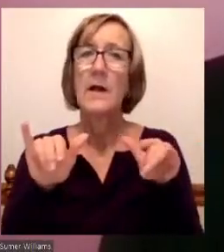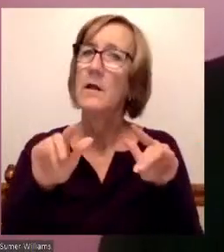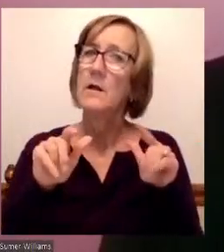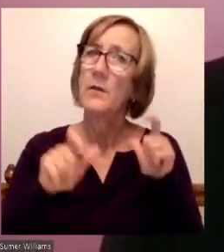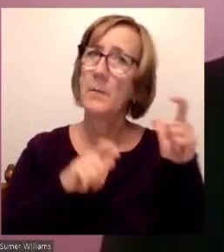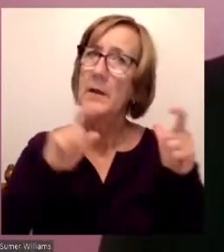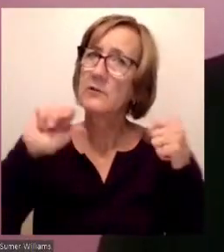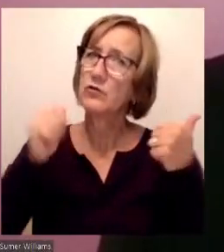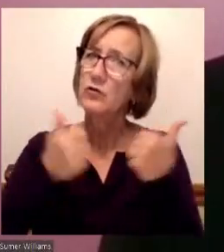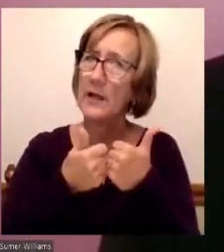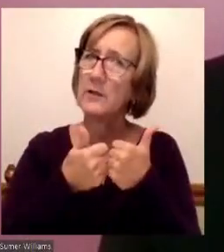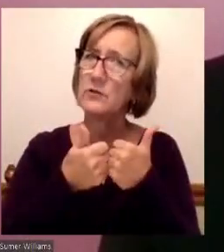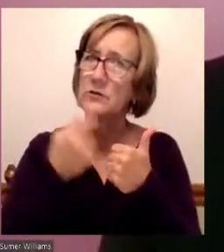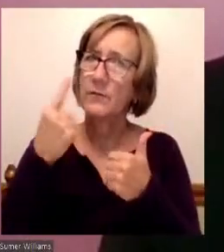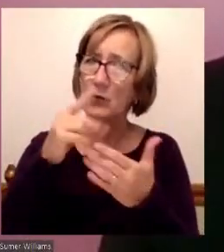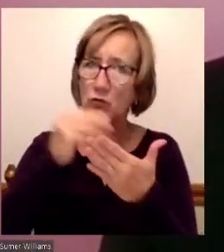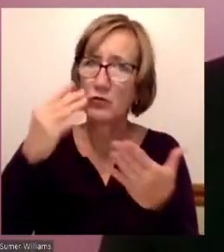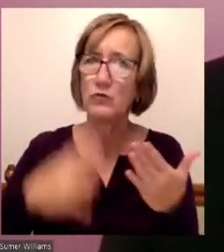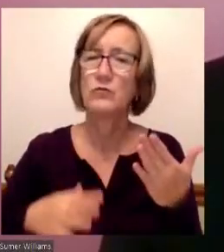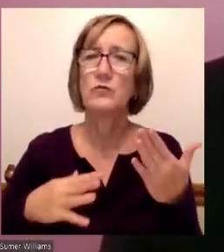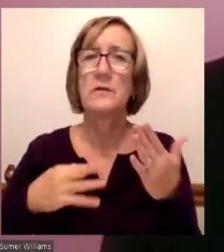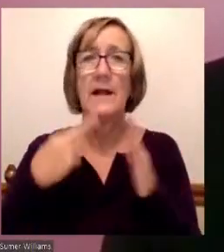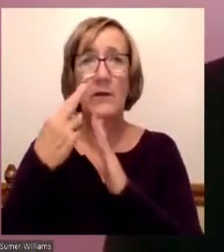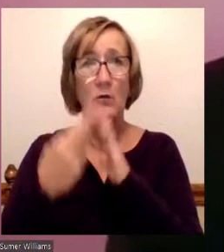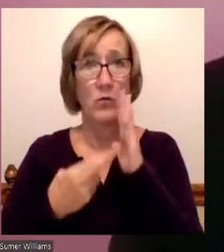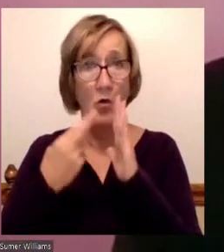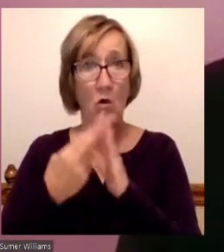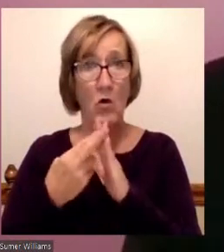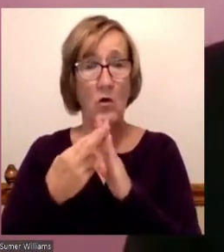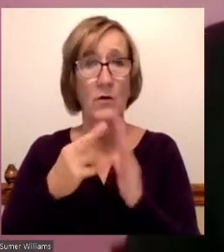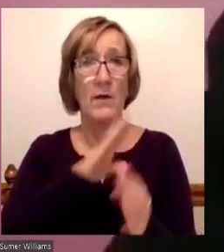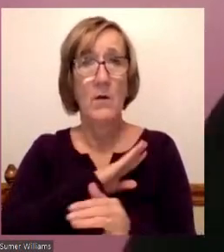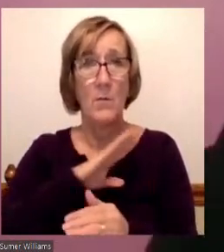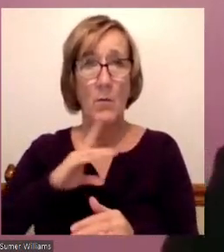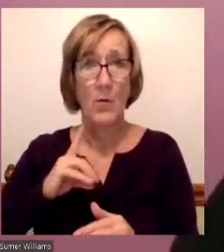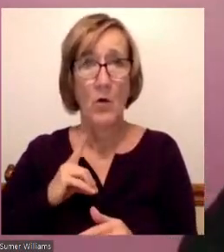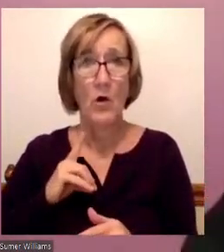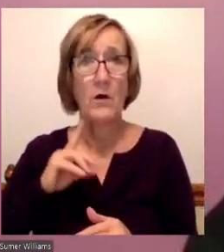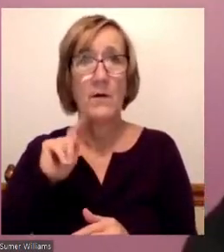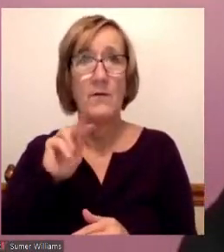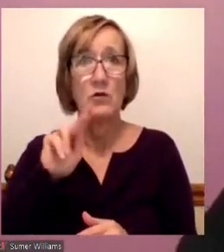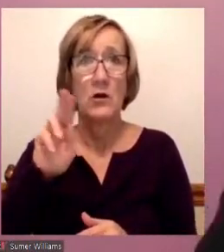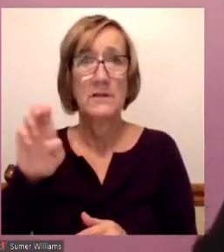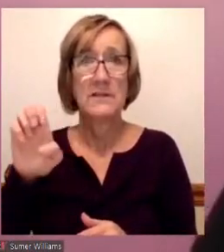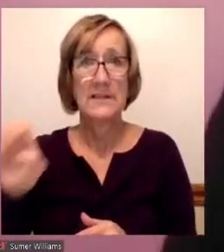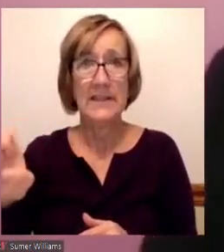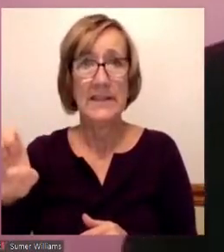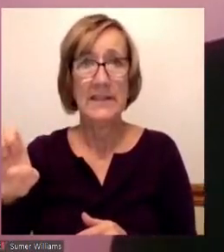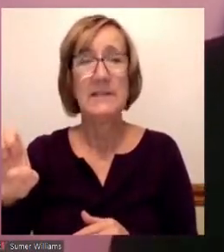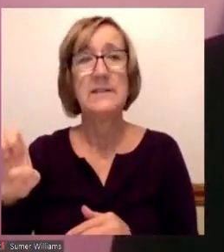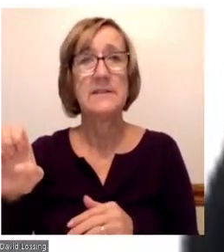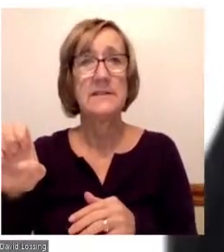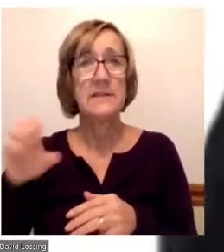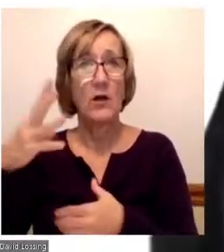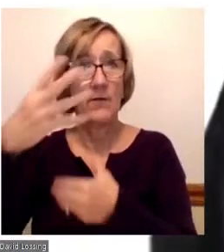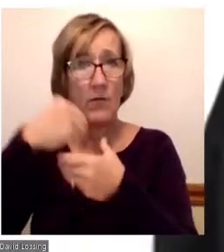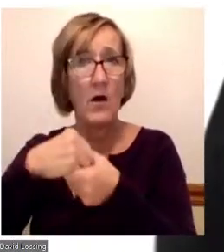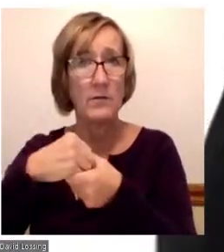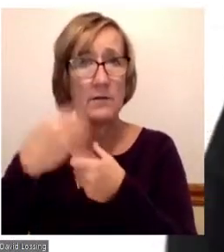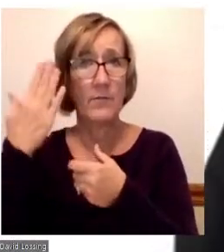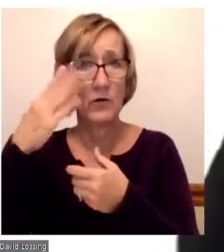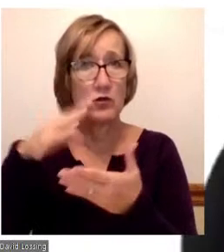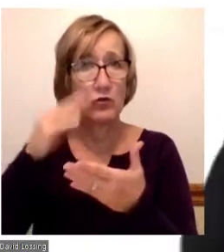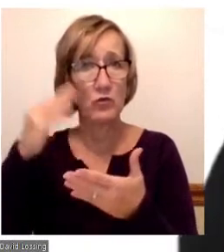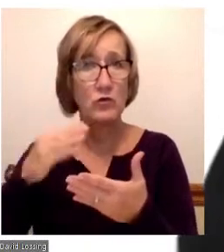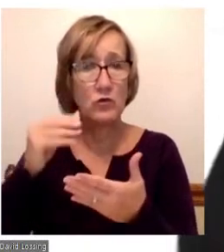faced by students and the role that the Board of Trustees plays in student success. Thank you, Summer. Yeah,